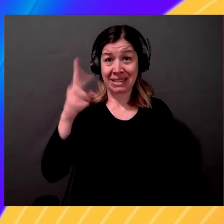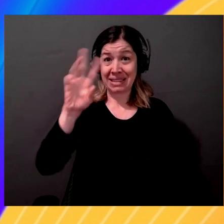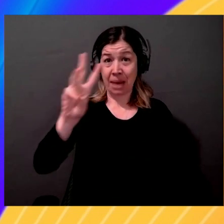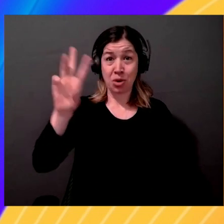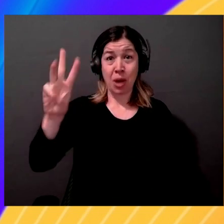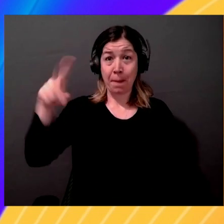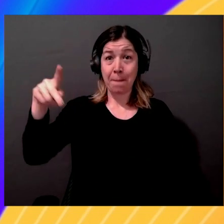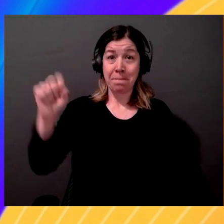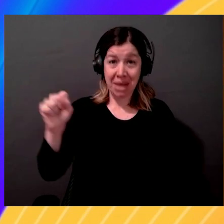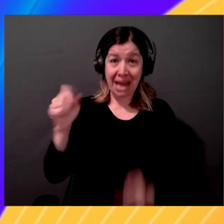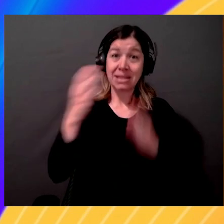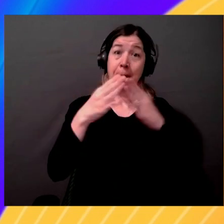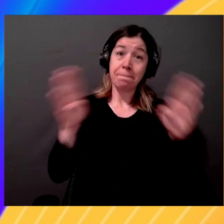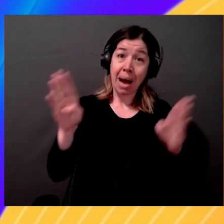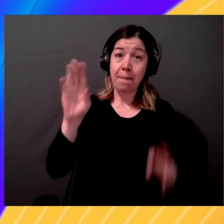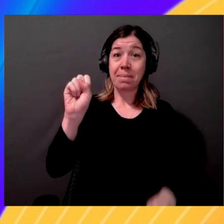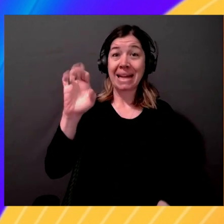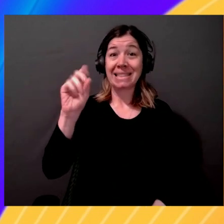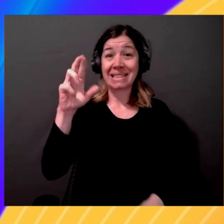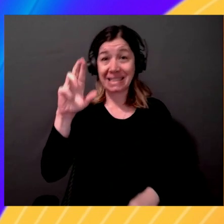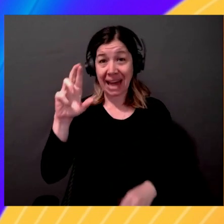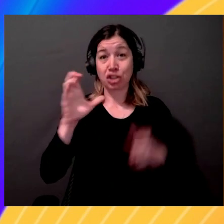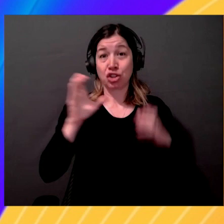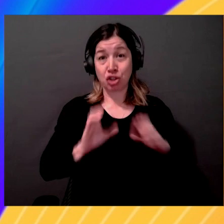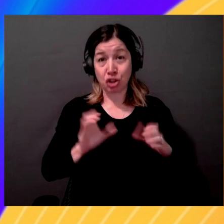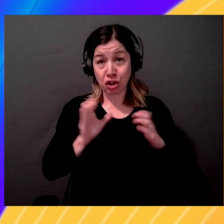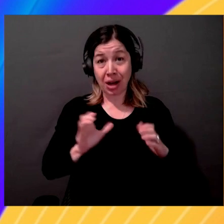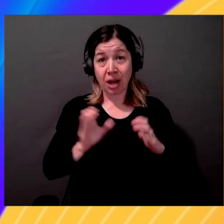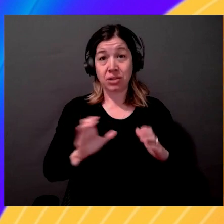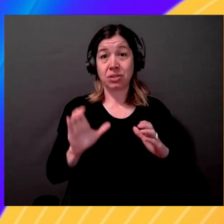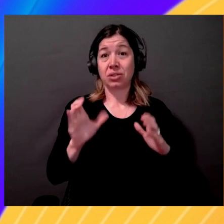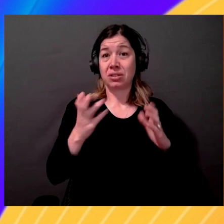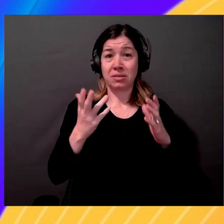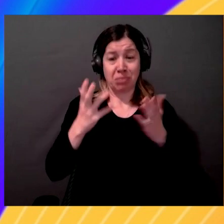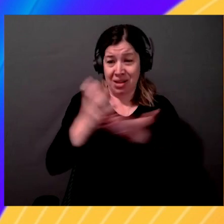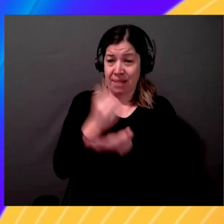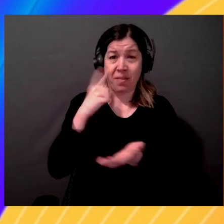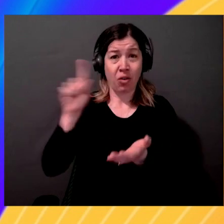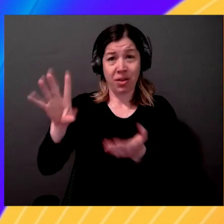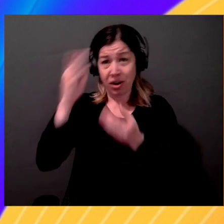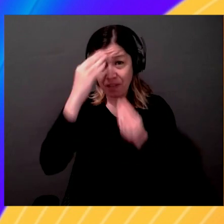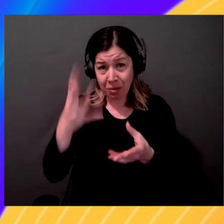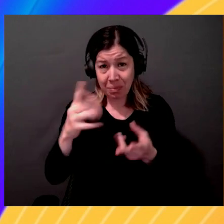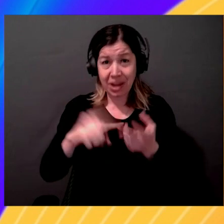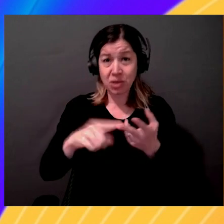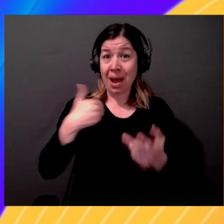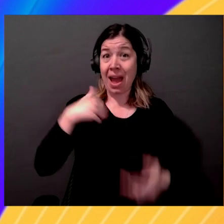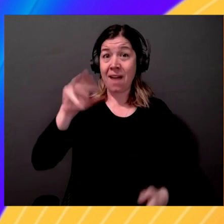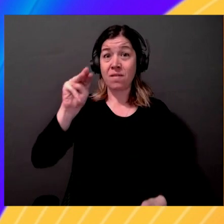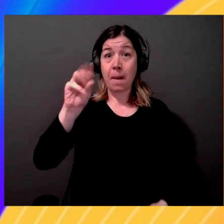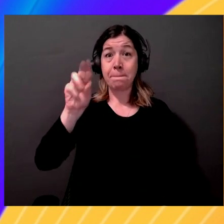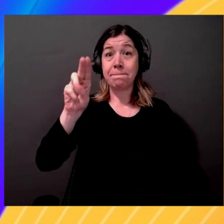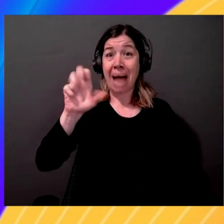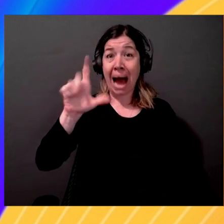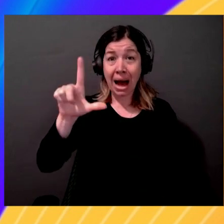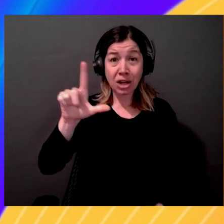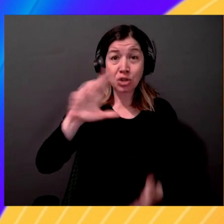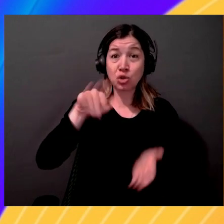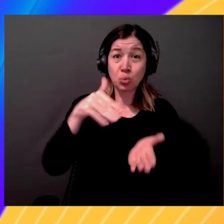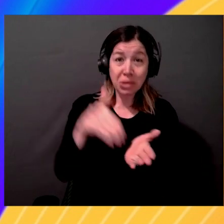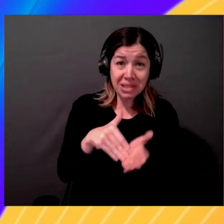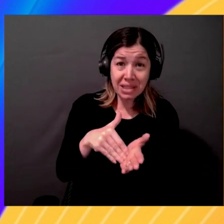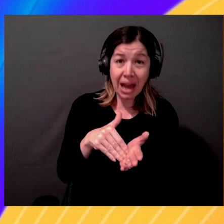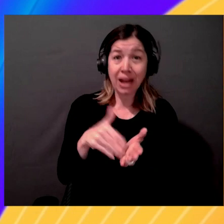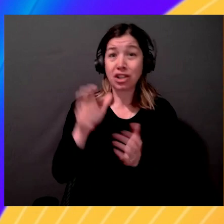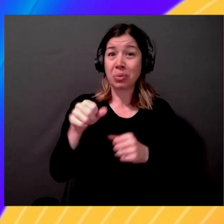leveraging this for their information. We have the modular data center, so that way they can load it offline. That's a good question, actually, for